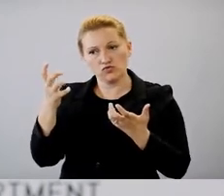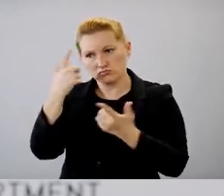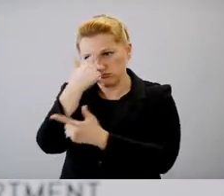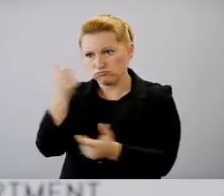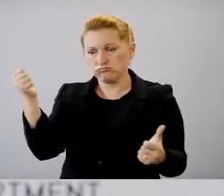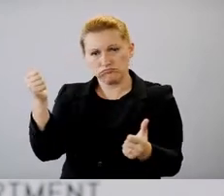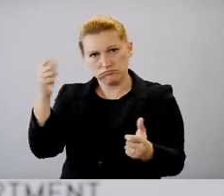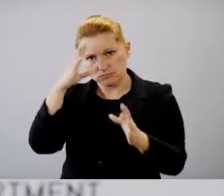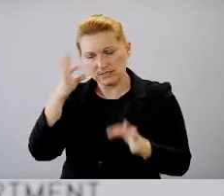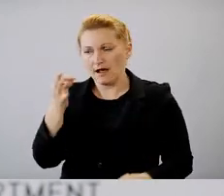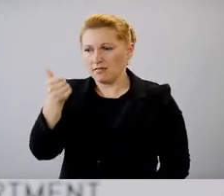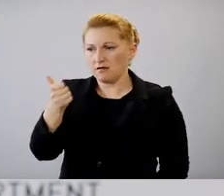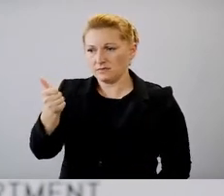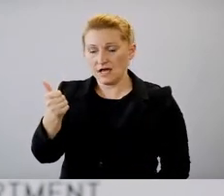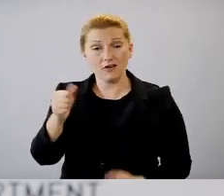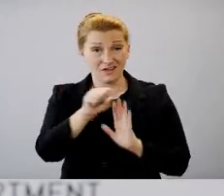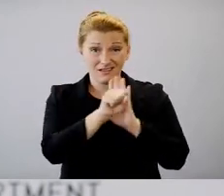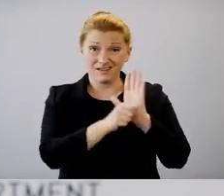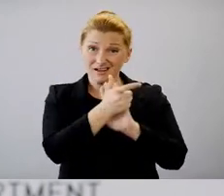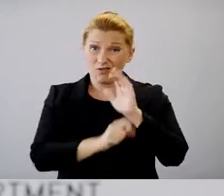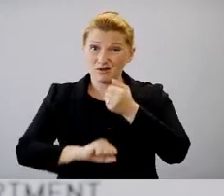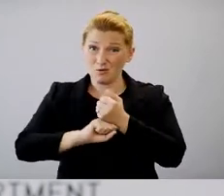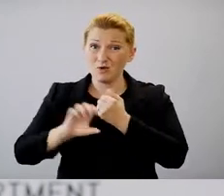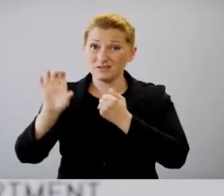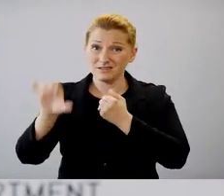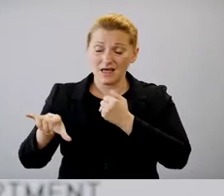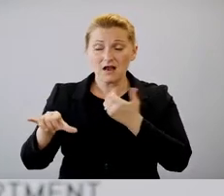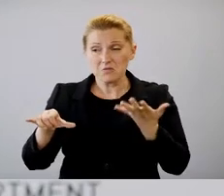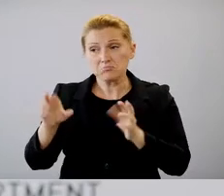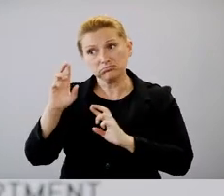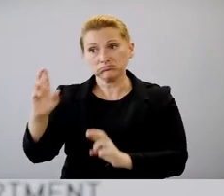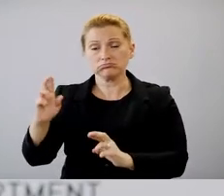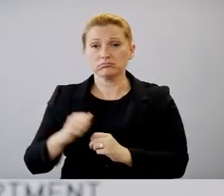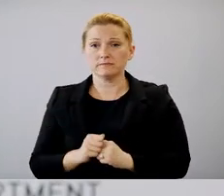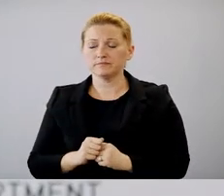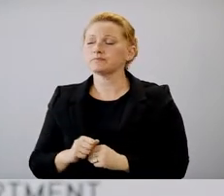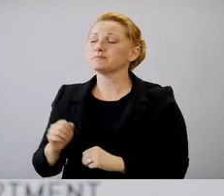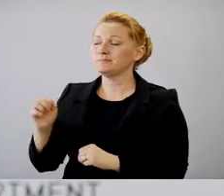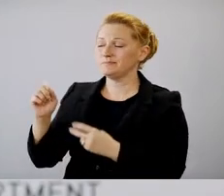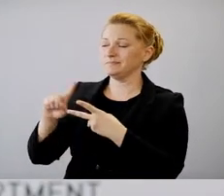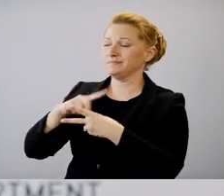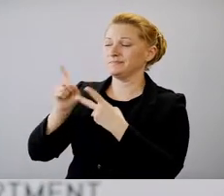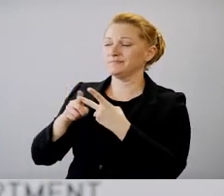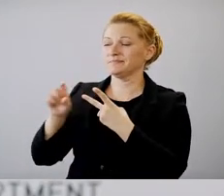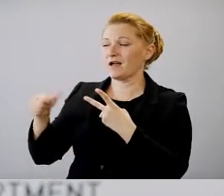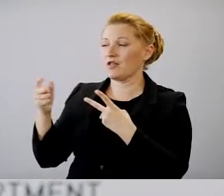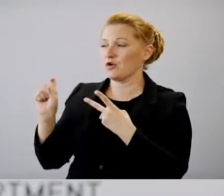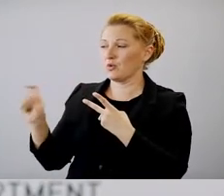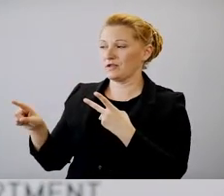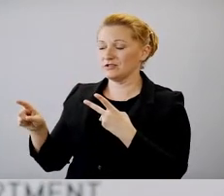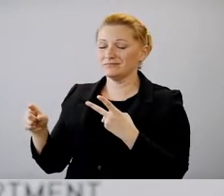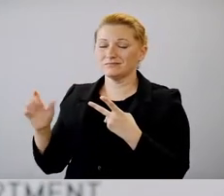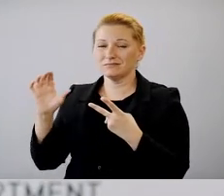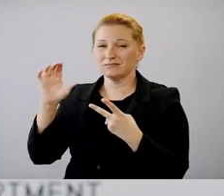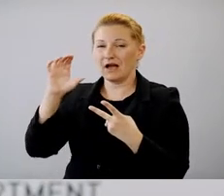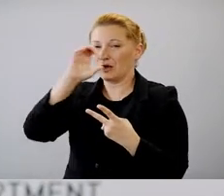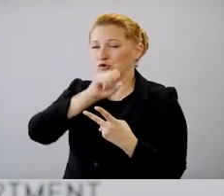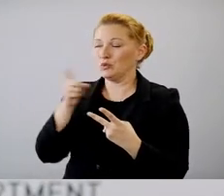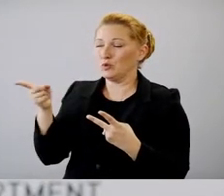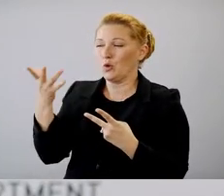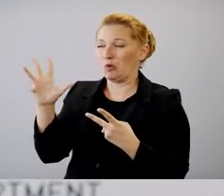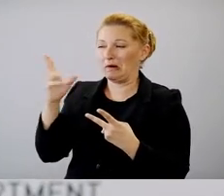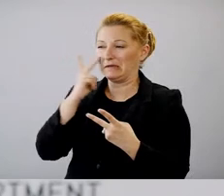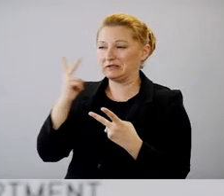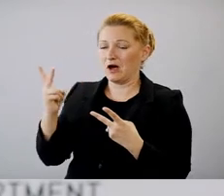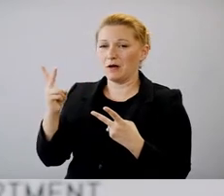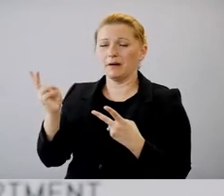allows. Um, thank you. then just one other question. So, um, I'm assuming you probably saw this yesterday, but